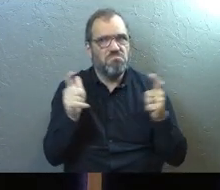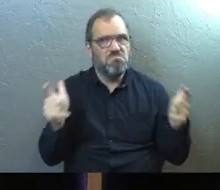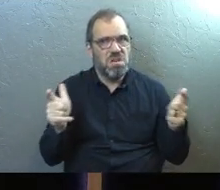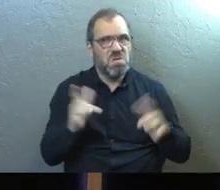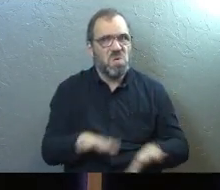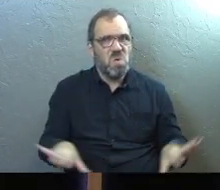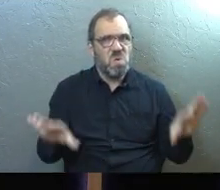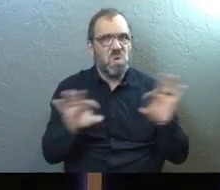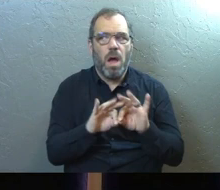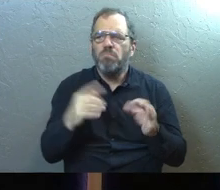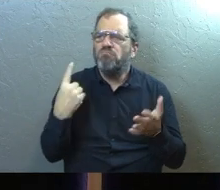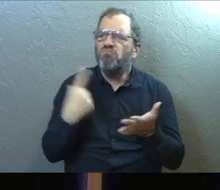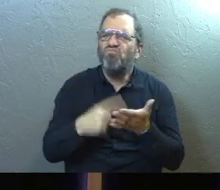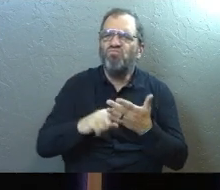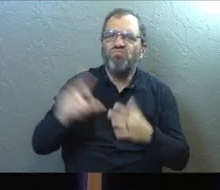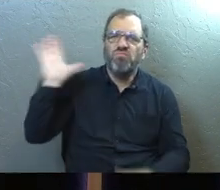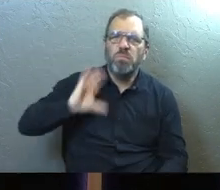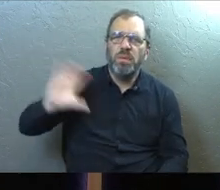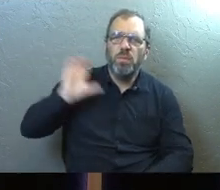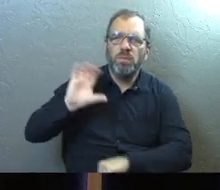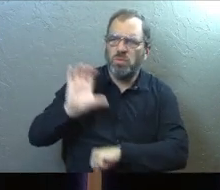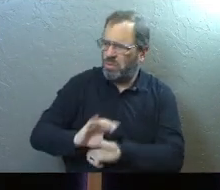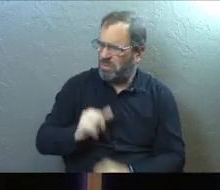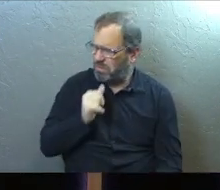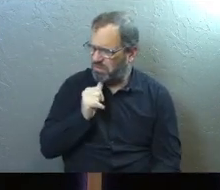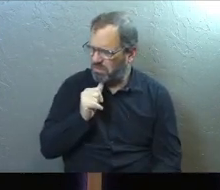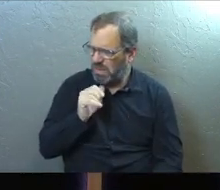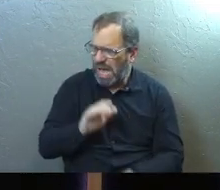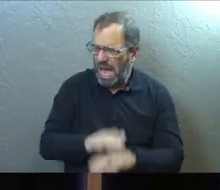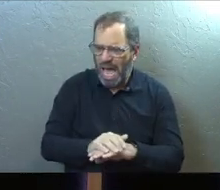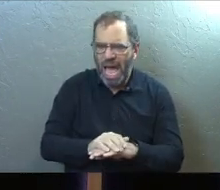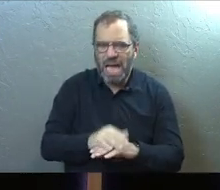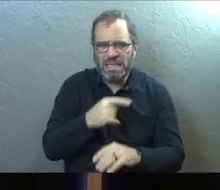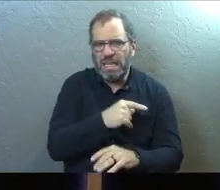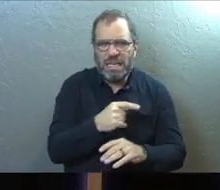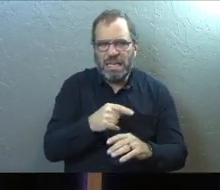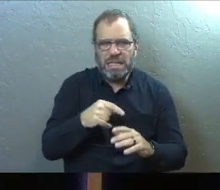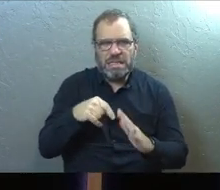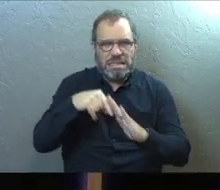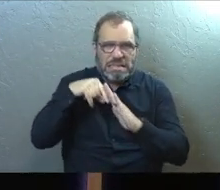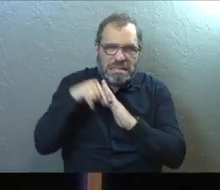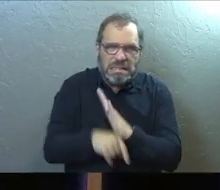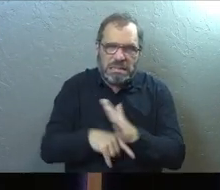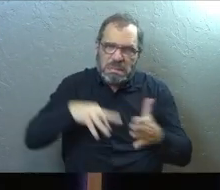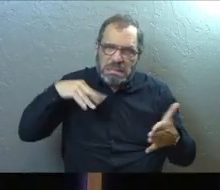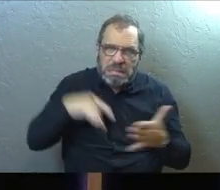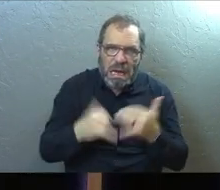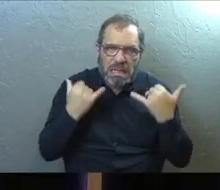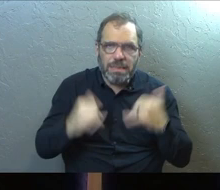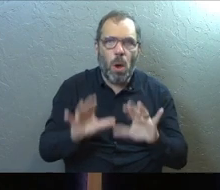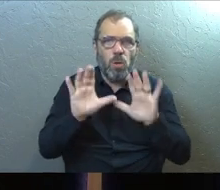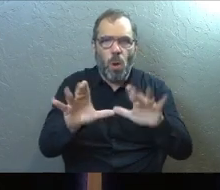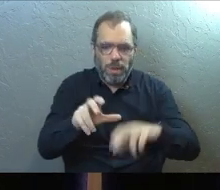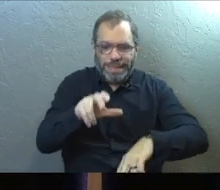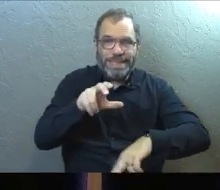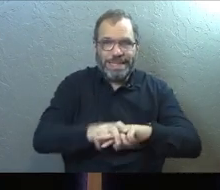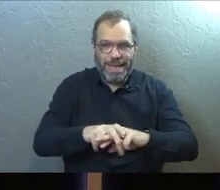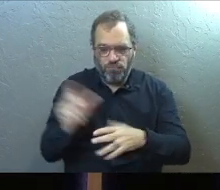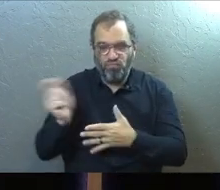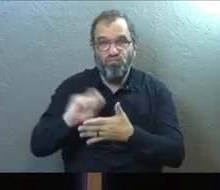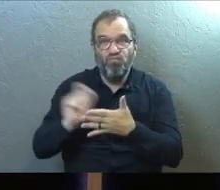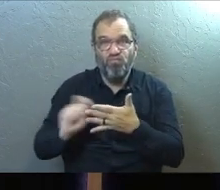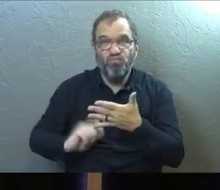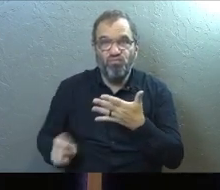we've talked about this before as a church. I don't think we've ever talked about it as deeply as we're going to today. So settle in, maybe take